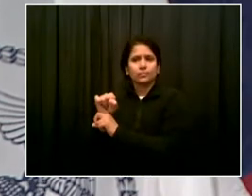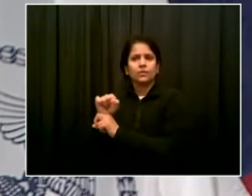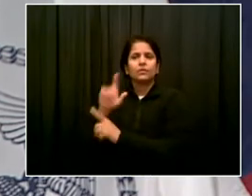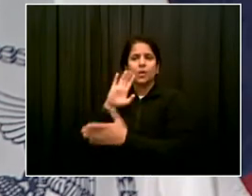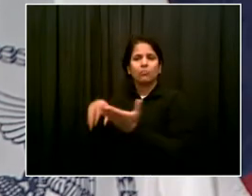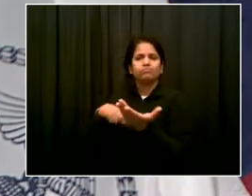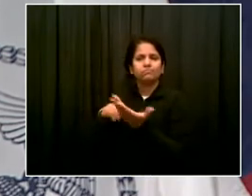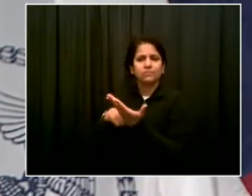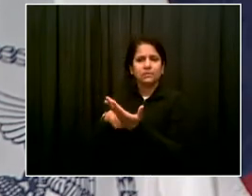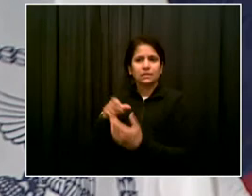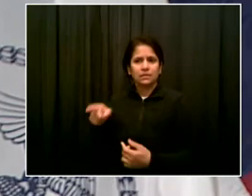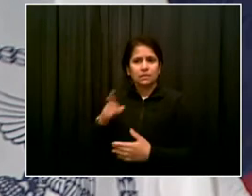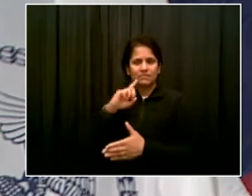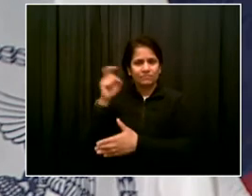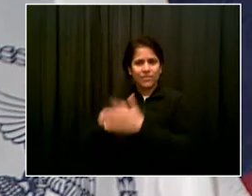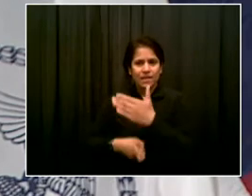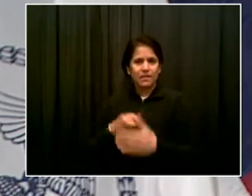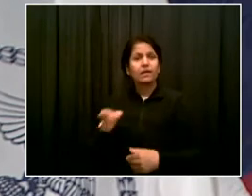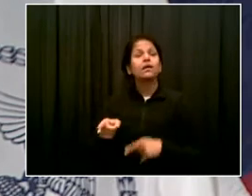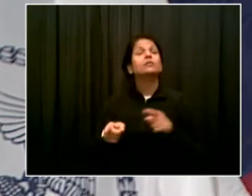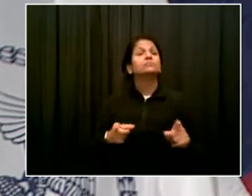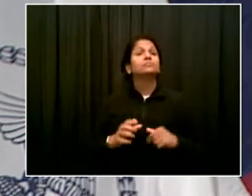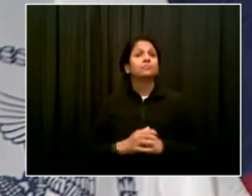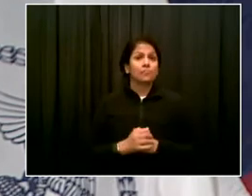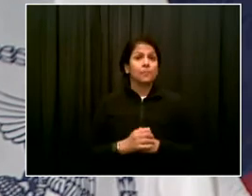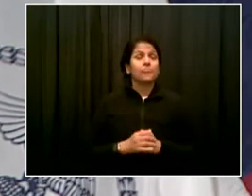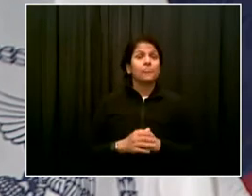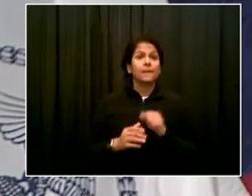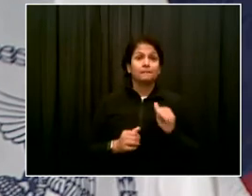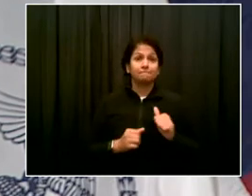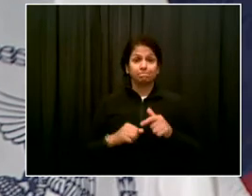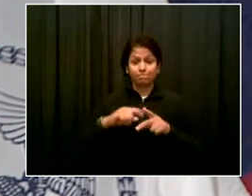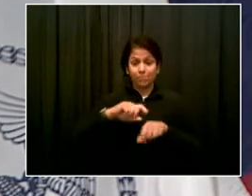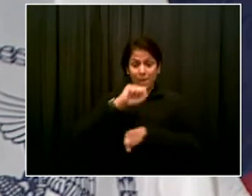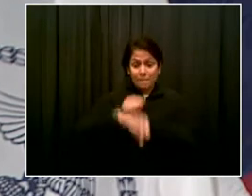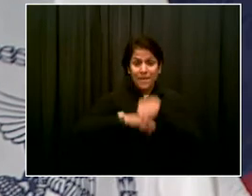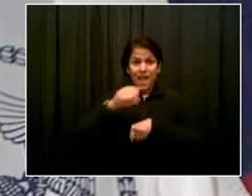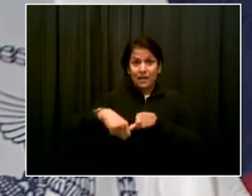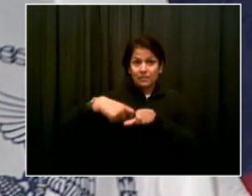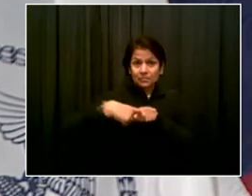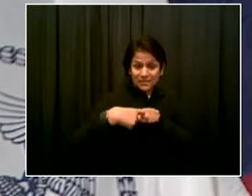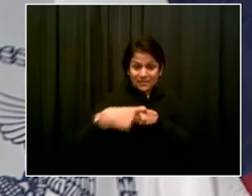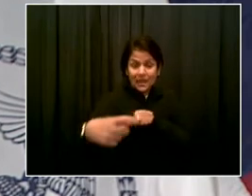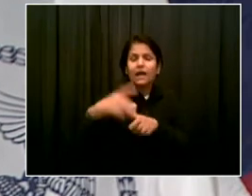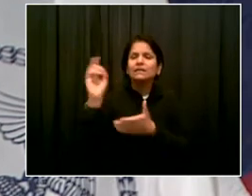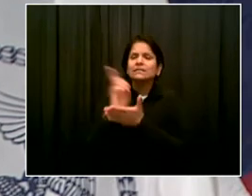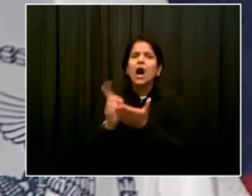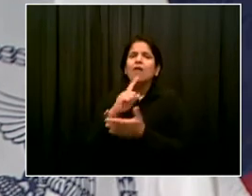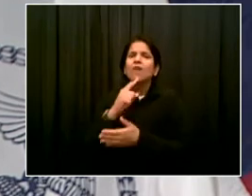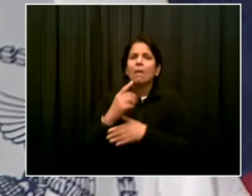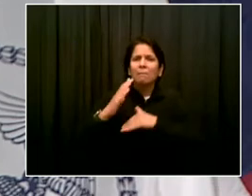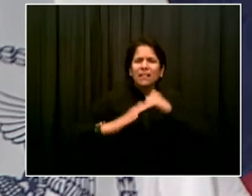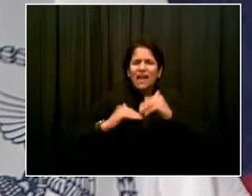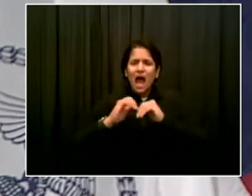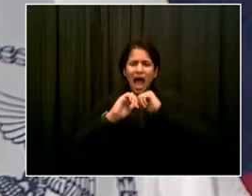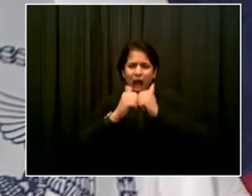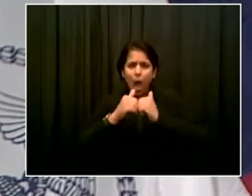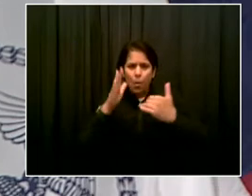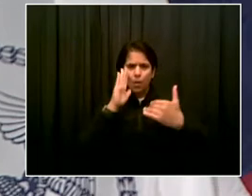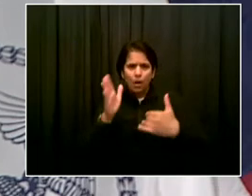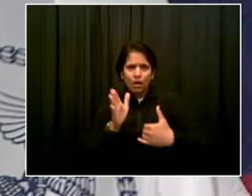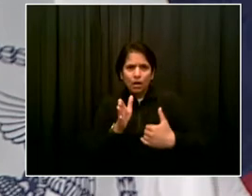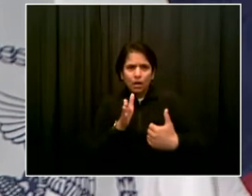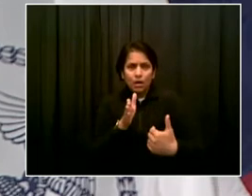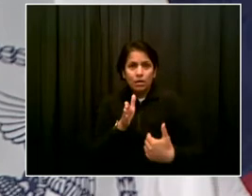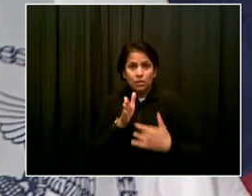the bike lanes are constructed and how everything is developed in intersection to maximize understanding for everyone of how